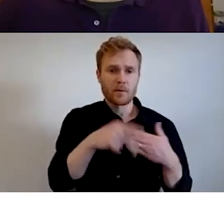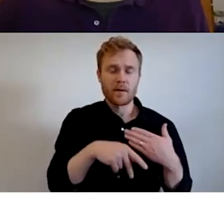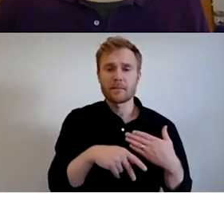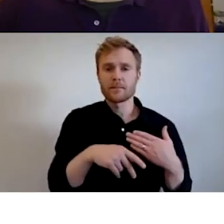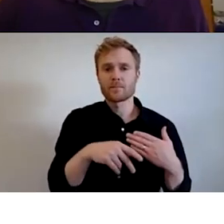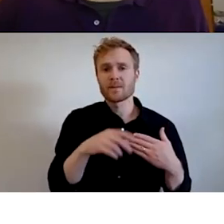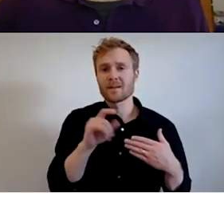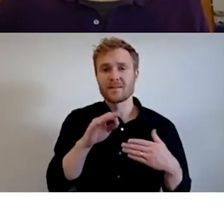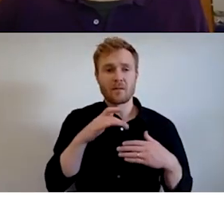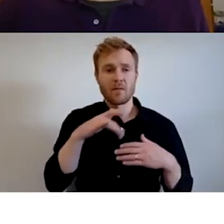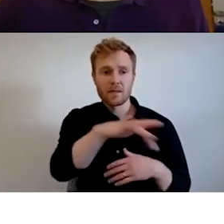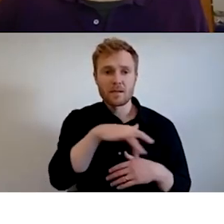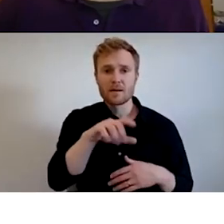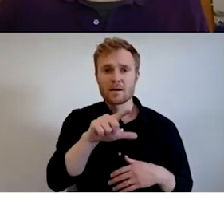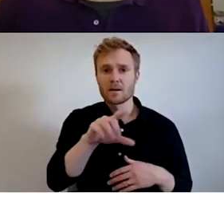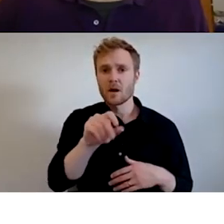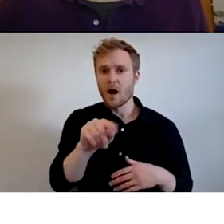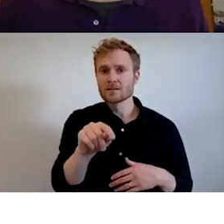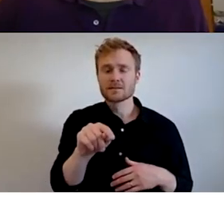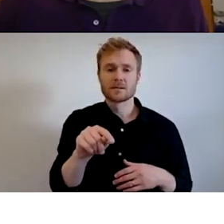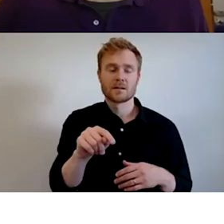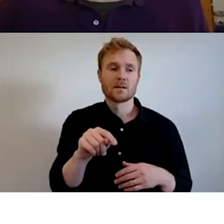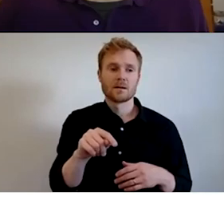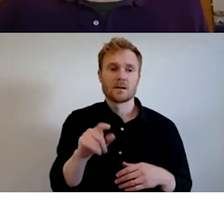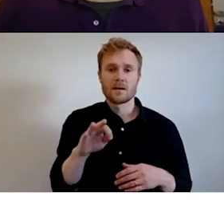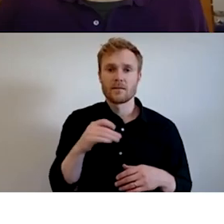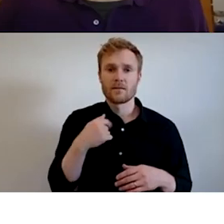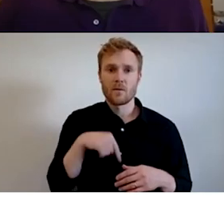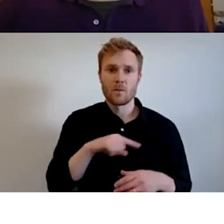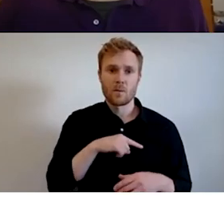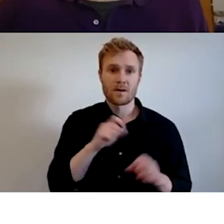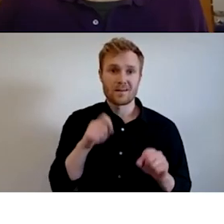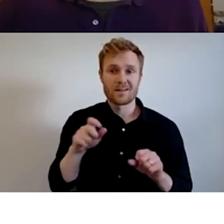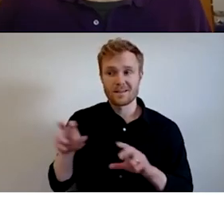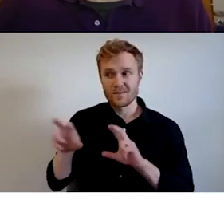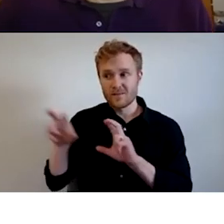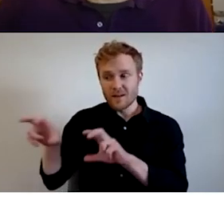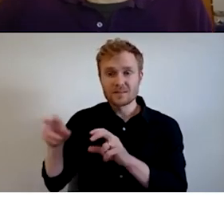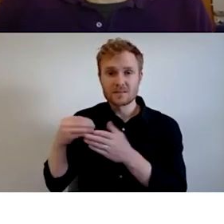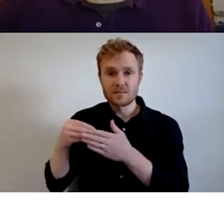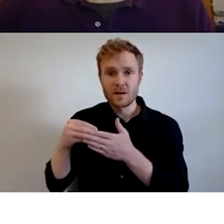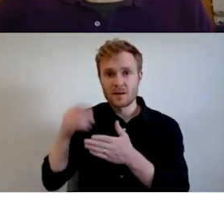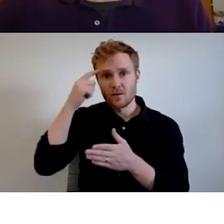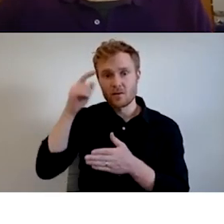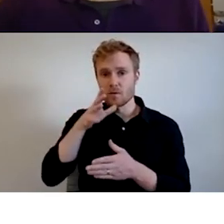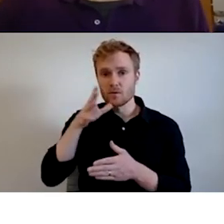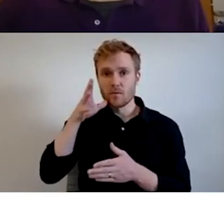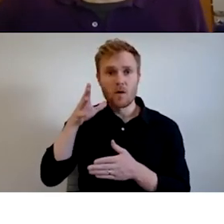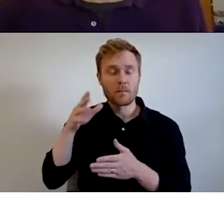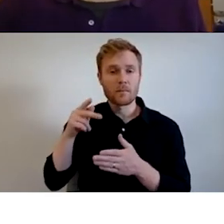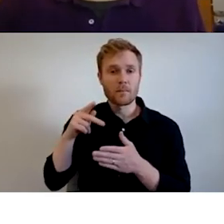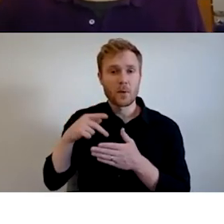um, if there's a way that we can find to, you know, invest some dollars into this farm program, we'd be happy to do it.